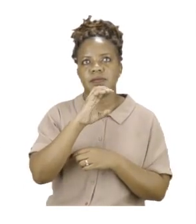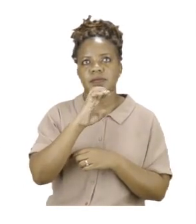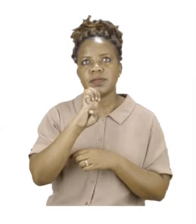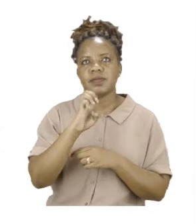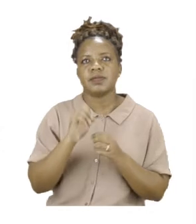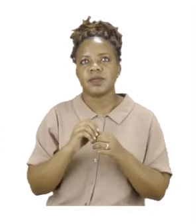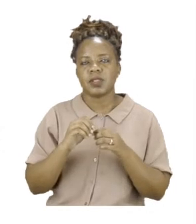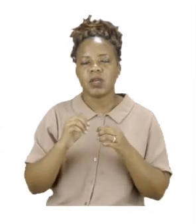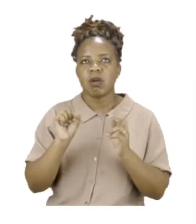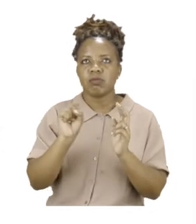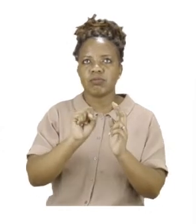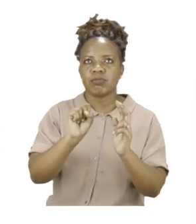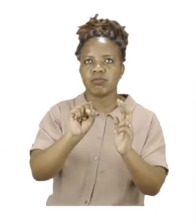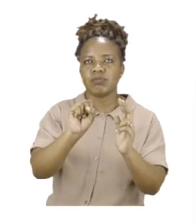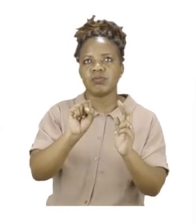pack,